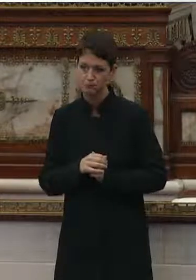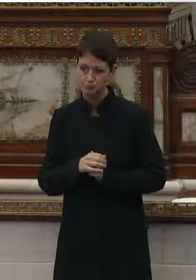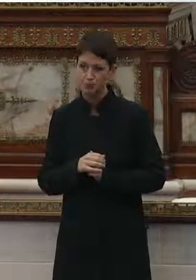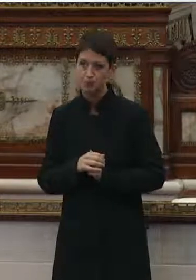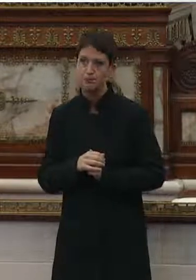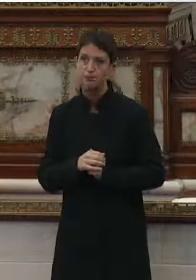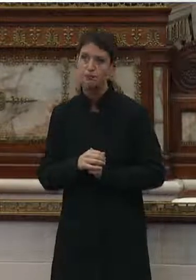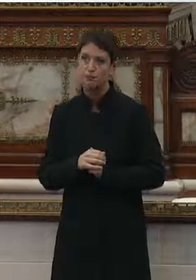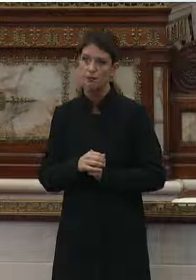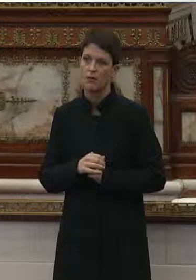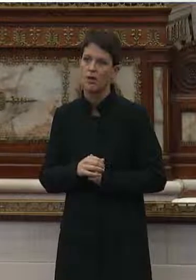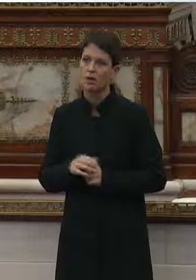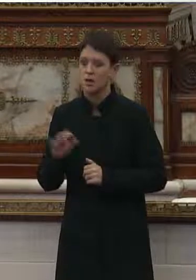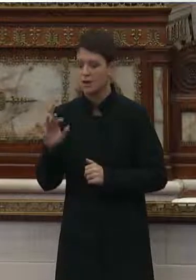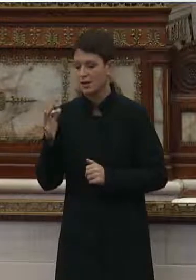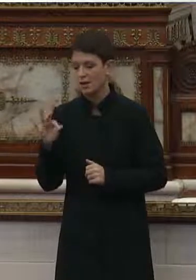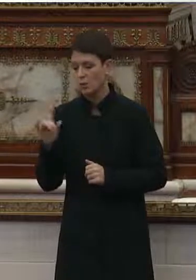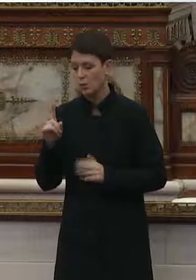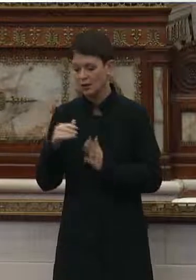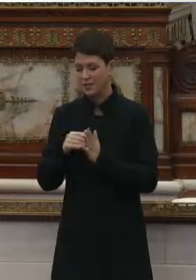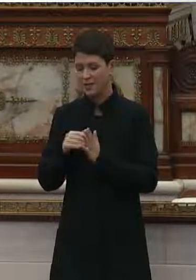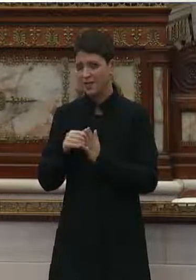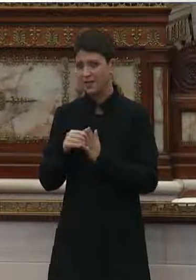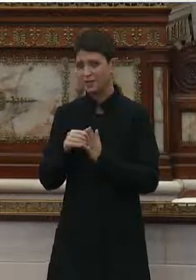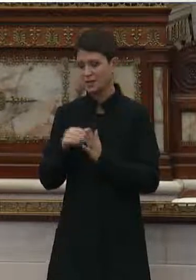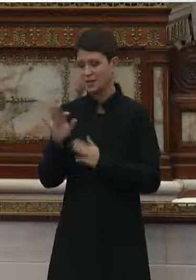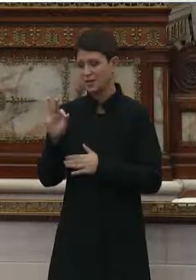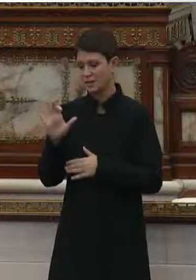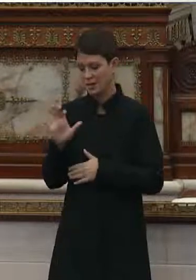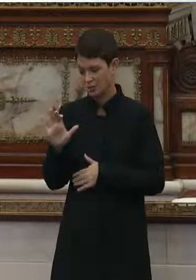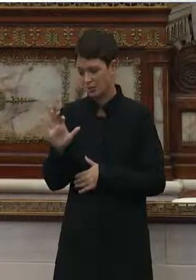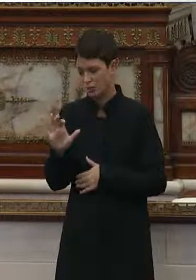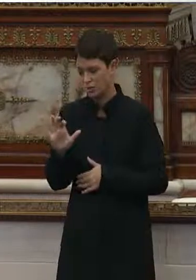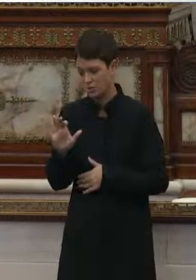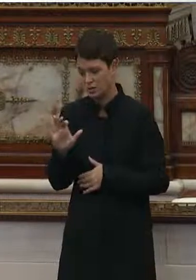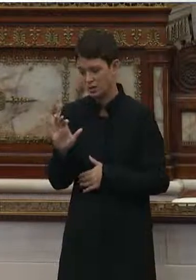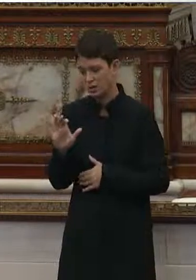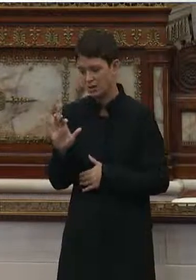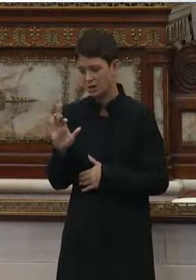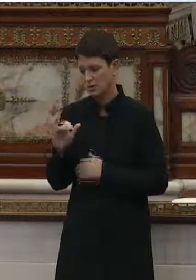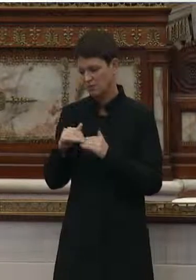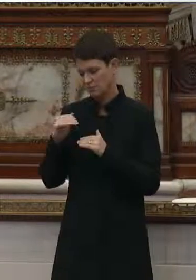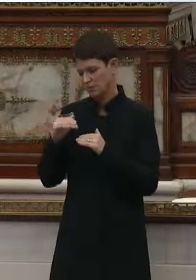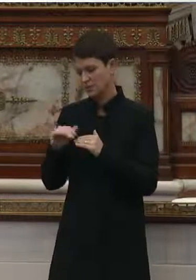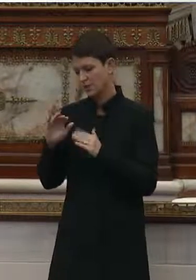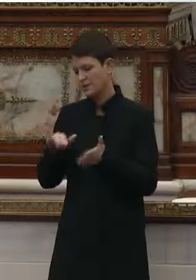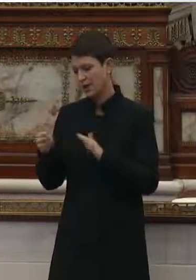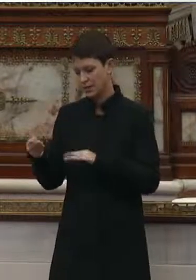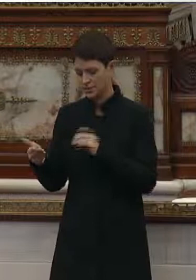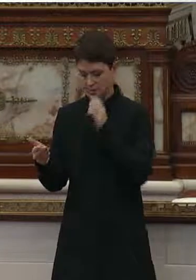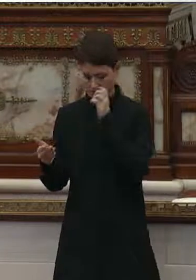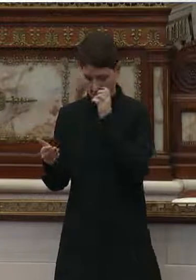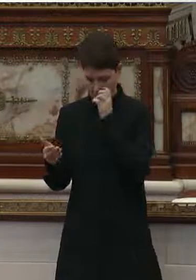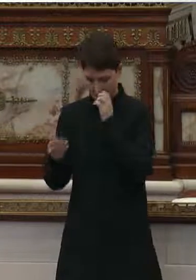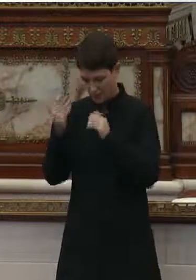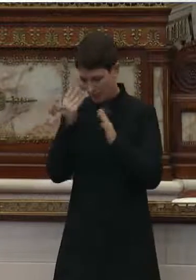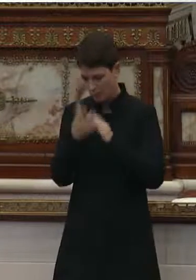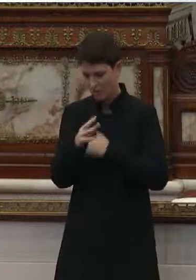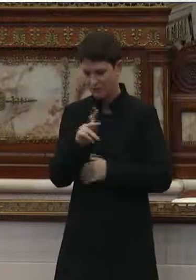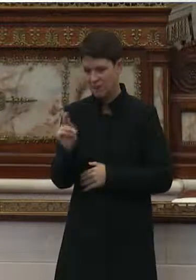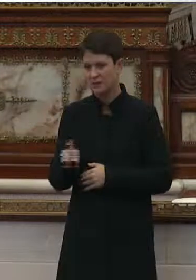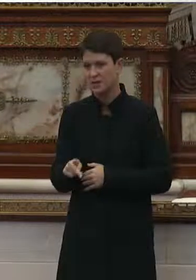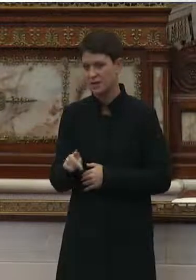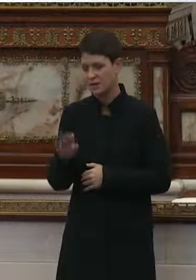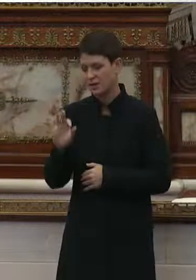little over 1,900 deaths reported in Philadelphia,